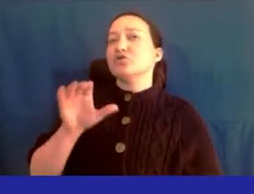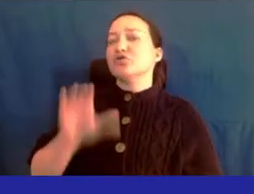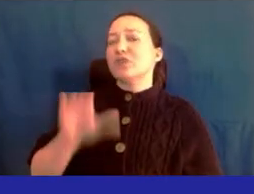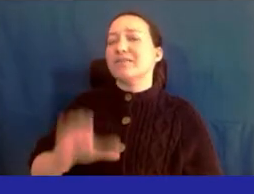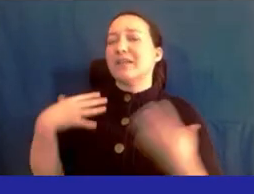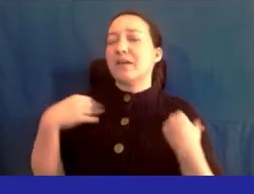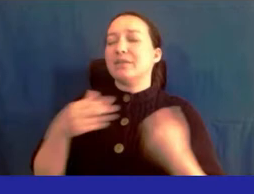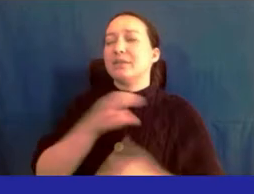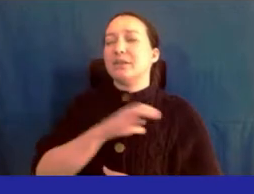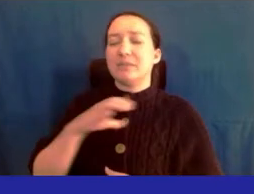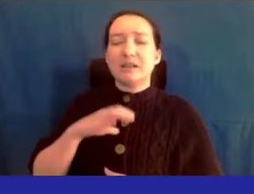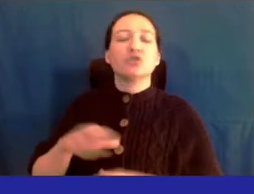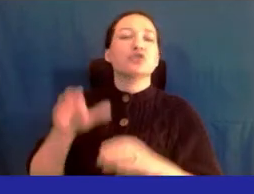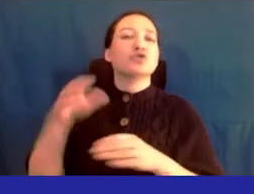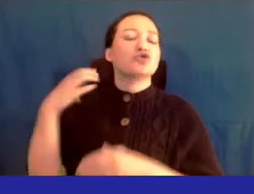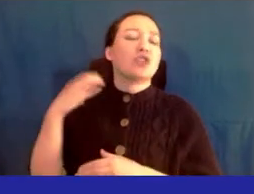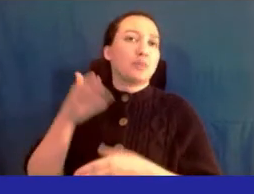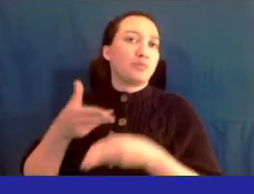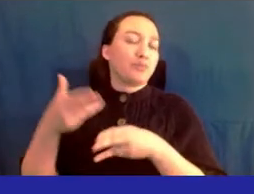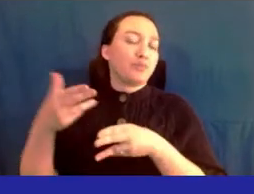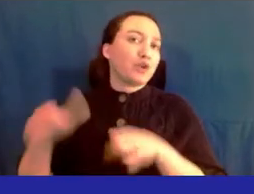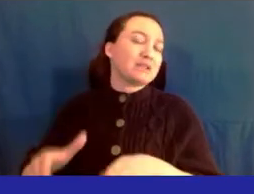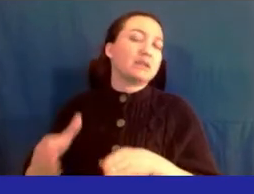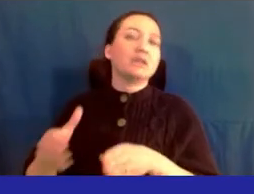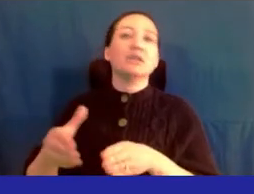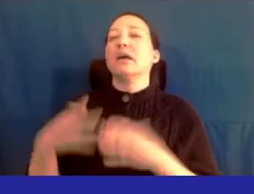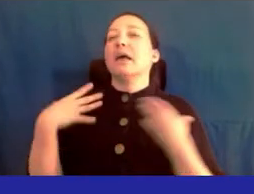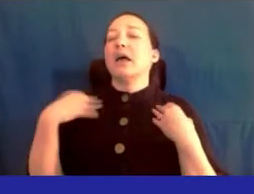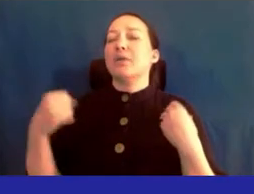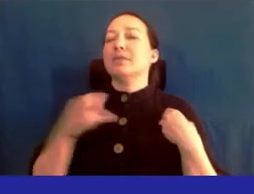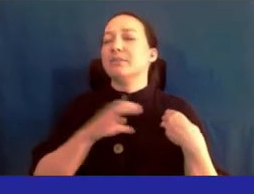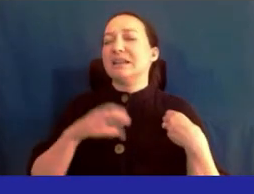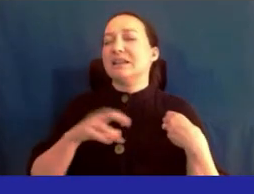Chairperson, Jennifer Henry, Health Committee Chair.